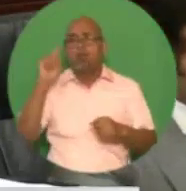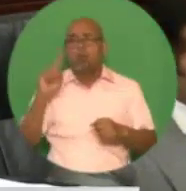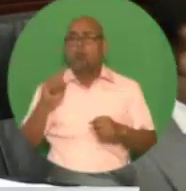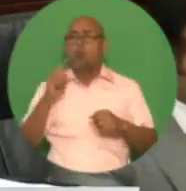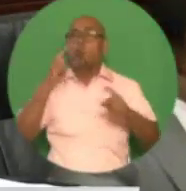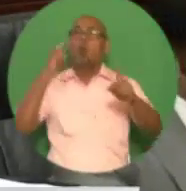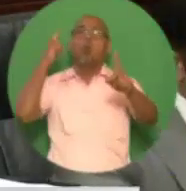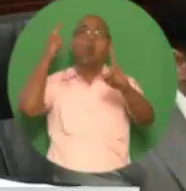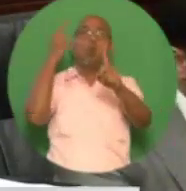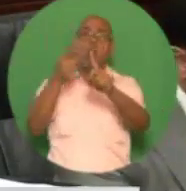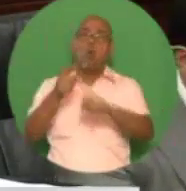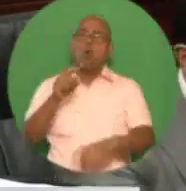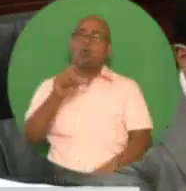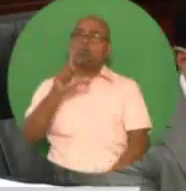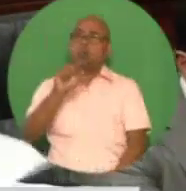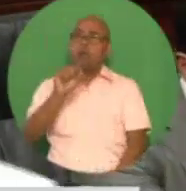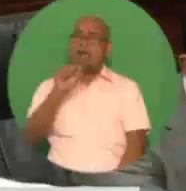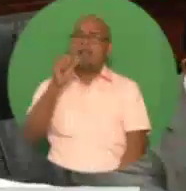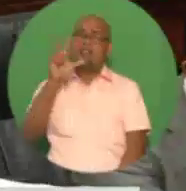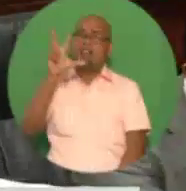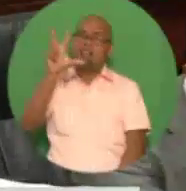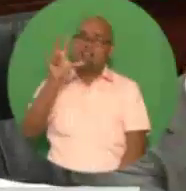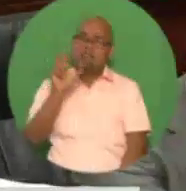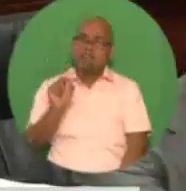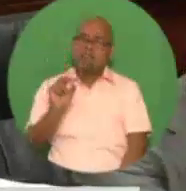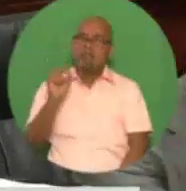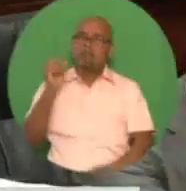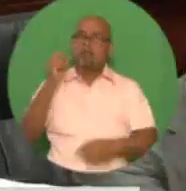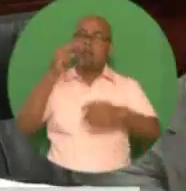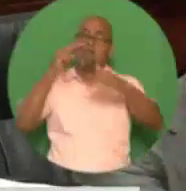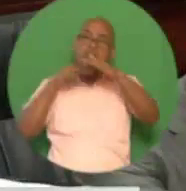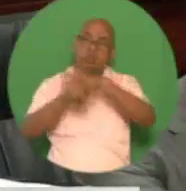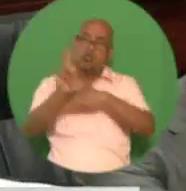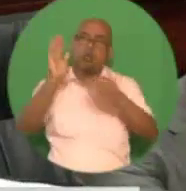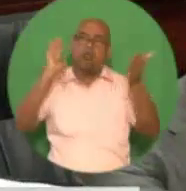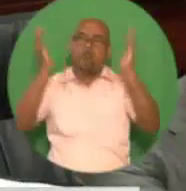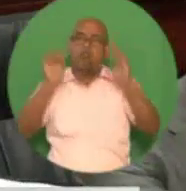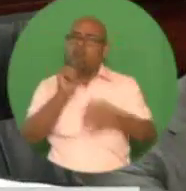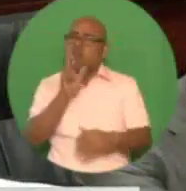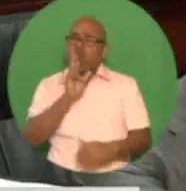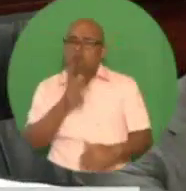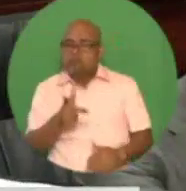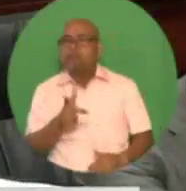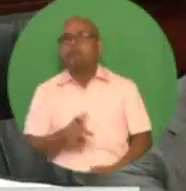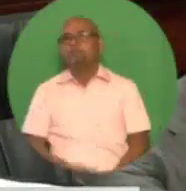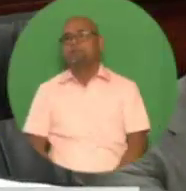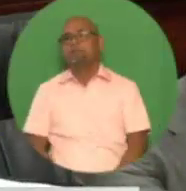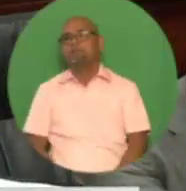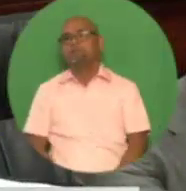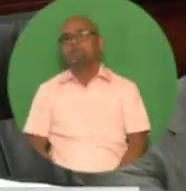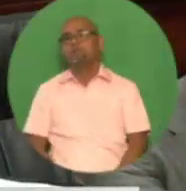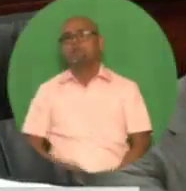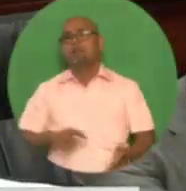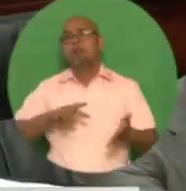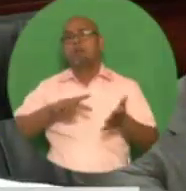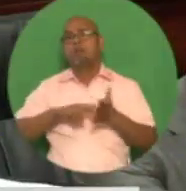of making a more comprehensive framework for policy making. To this end, the medium-term macroeconomic and fiscal